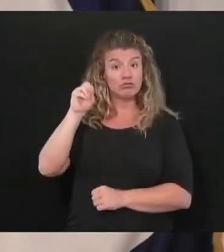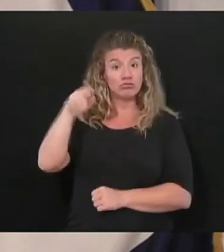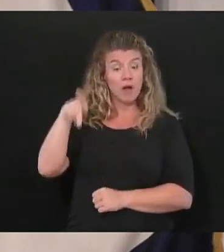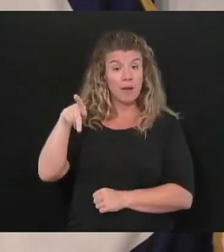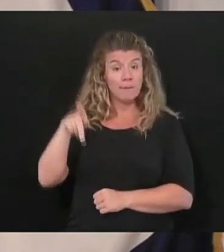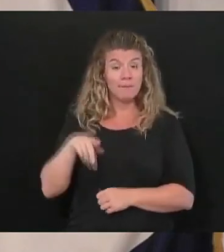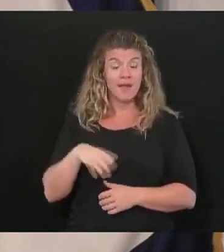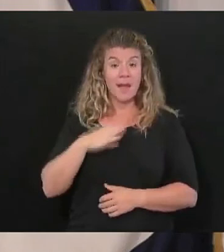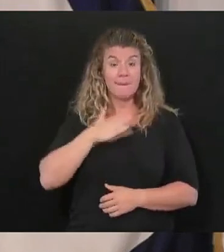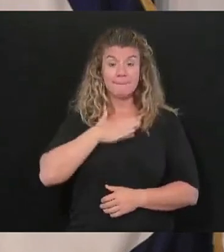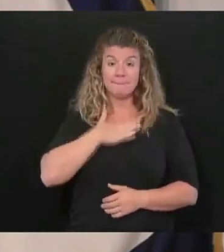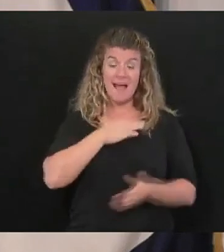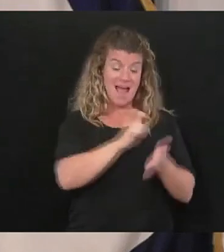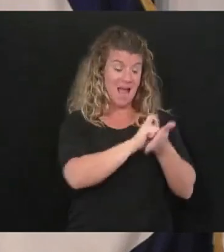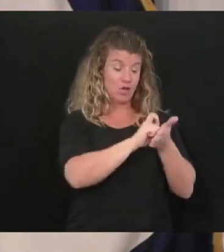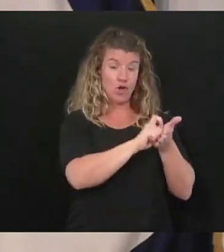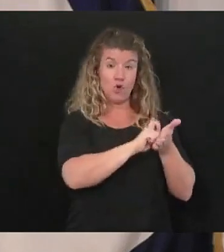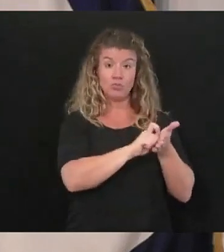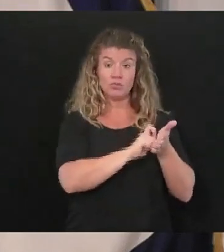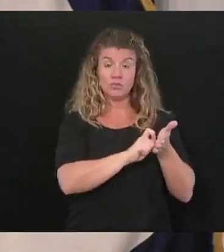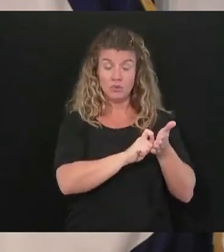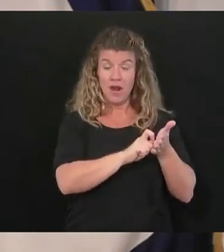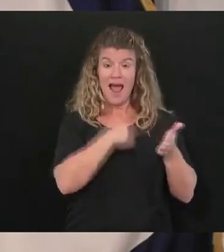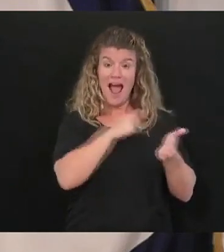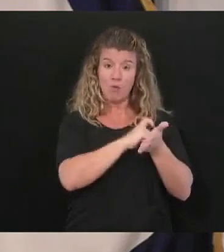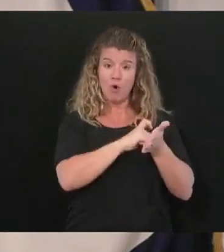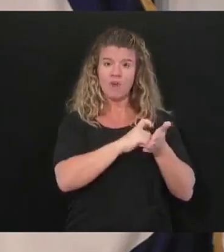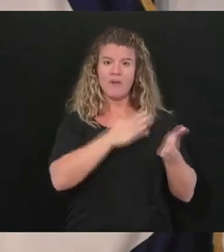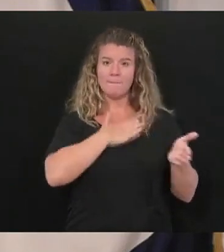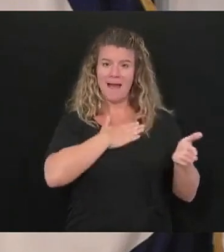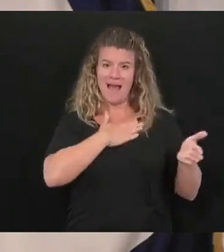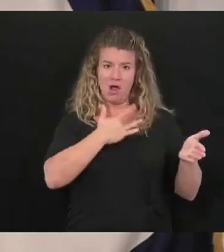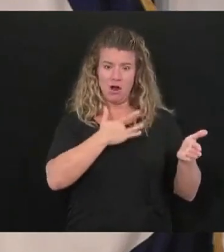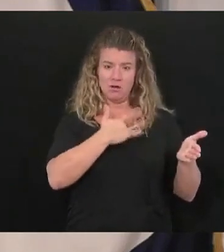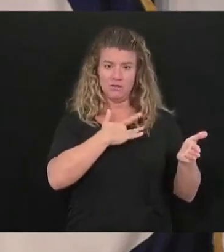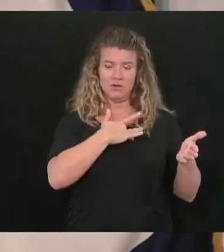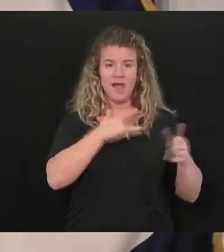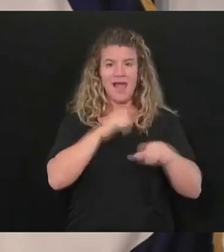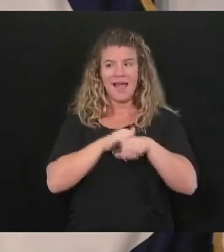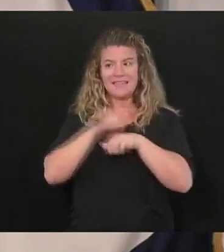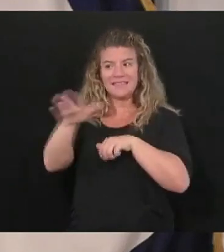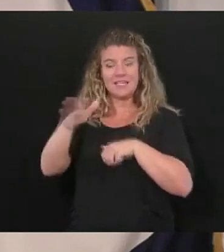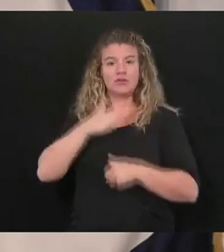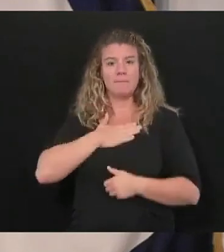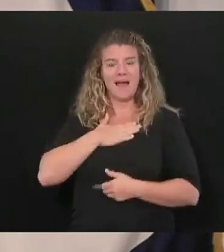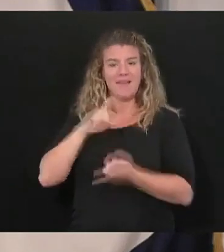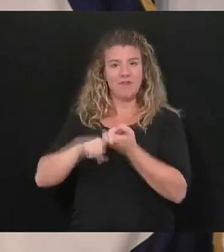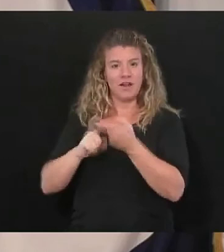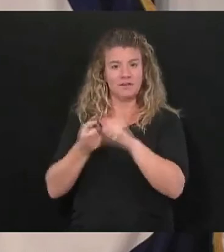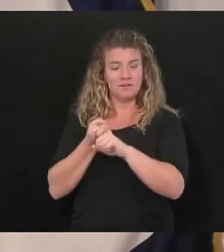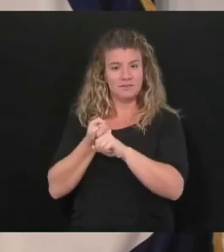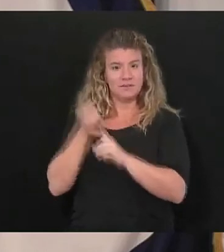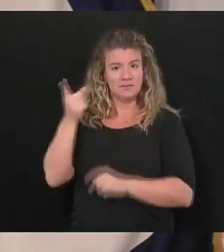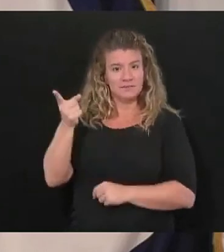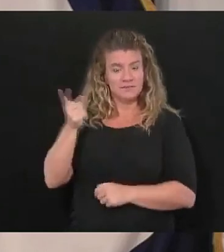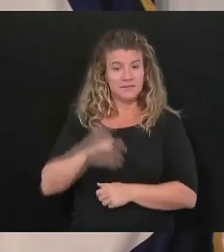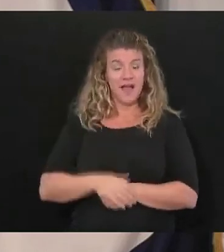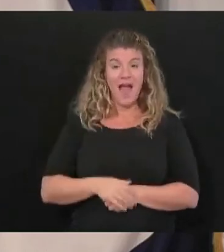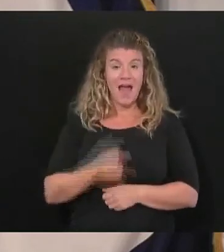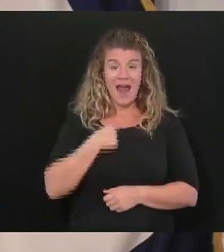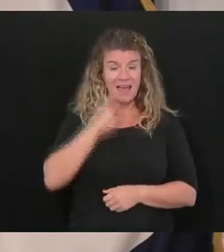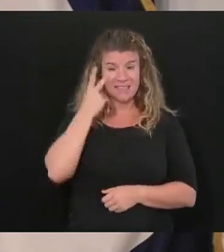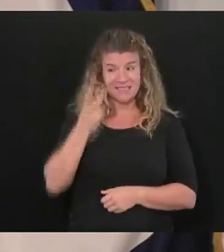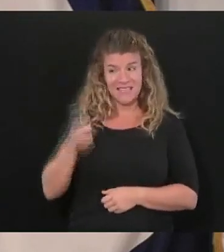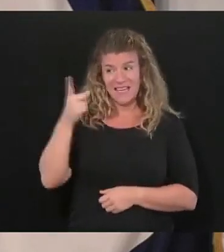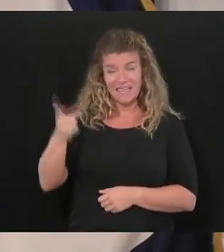from my heart to a real friend and a friend that I can see is struggling in every direction known